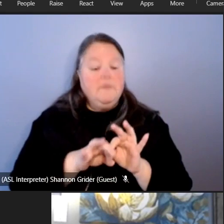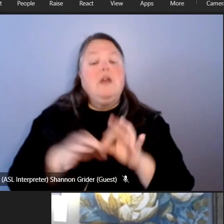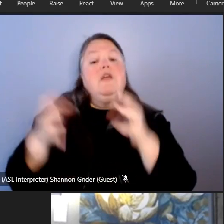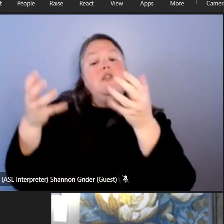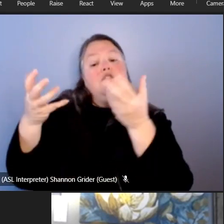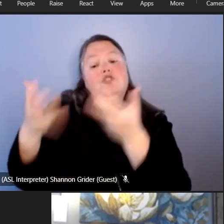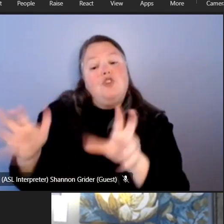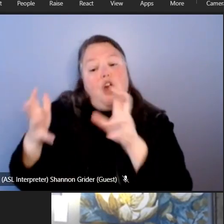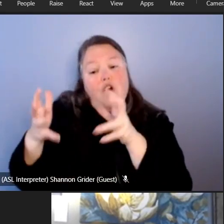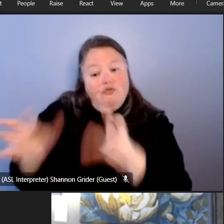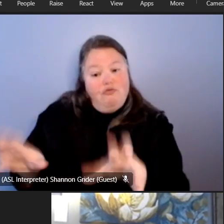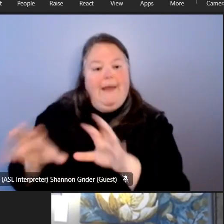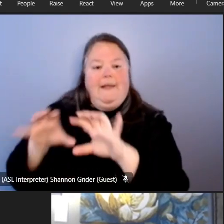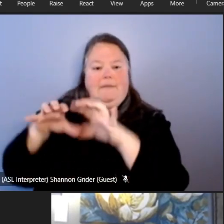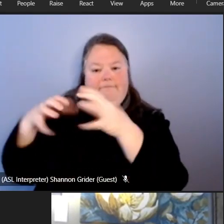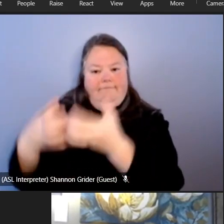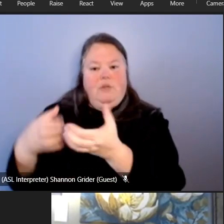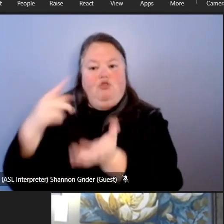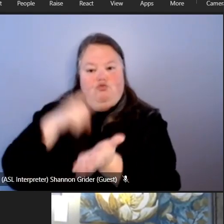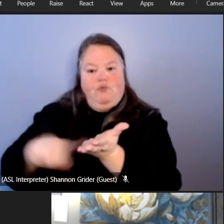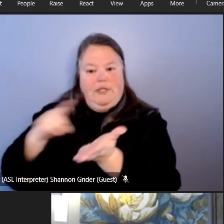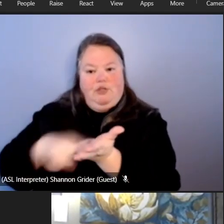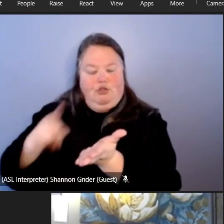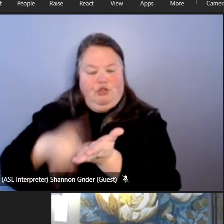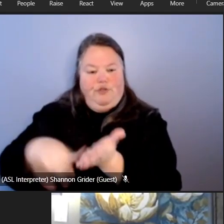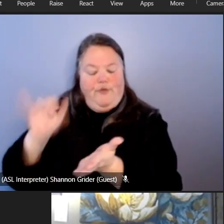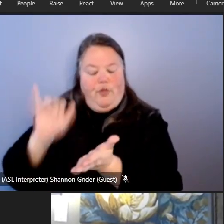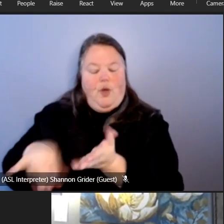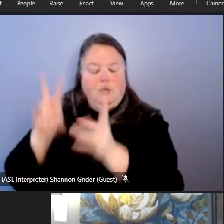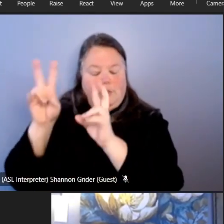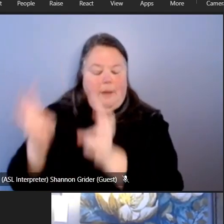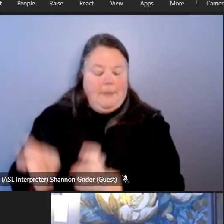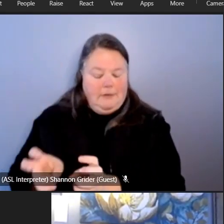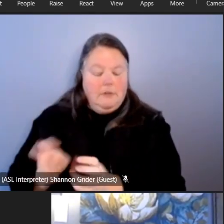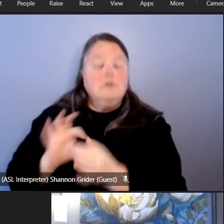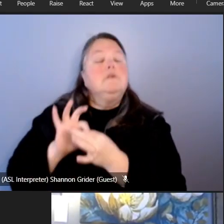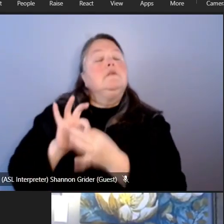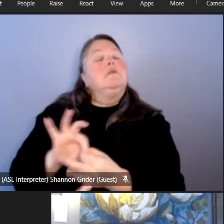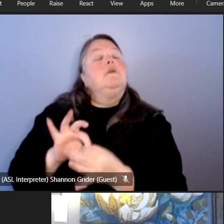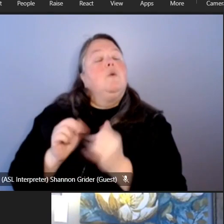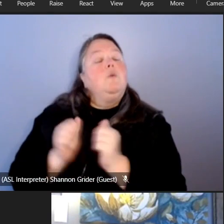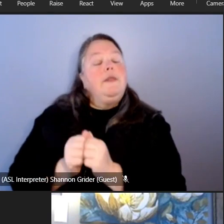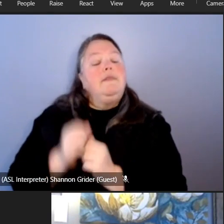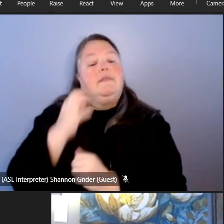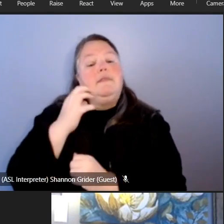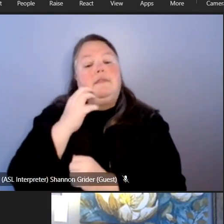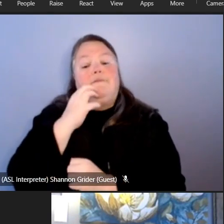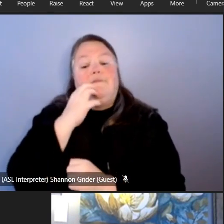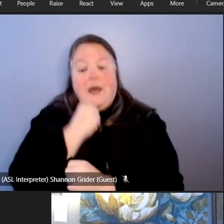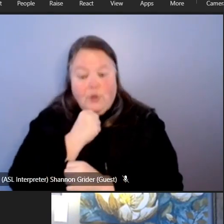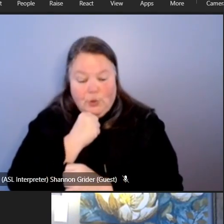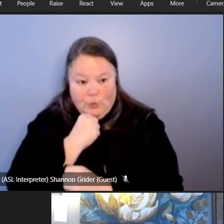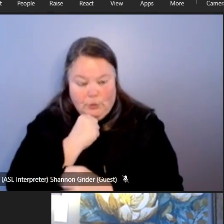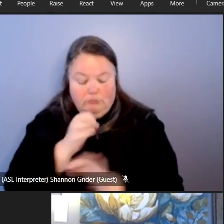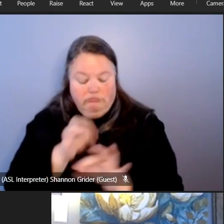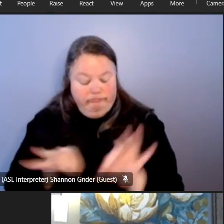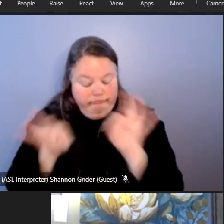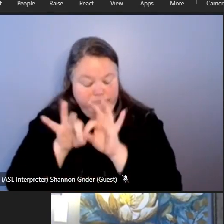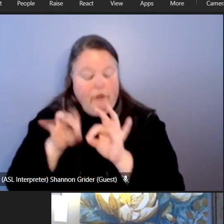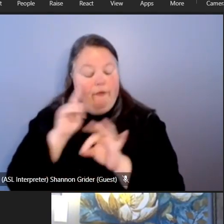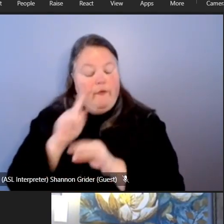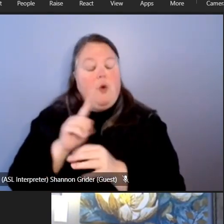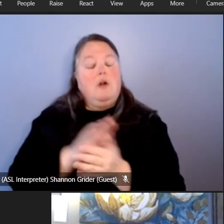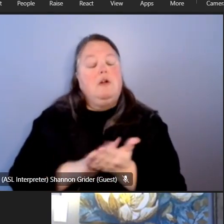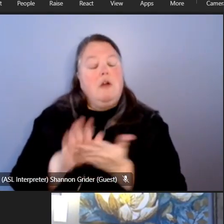of of research on a lot of these topics particularly around kind of the value of post-secondary exposure